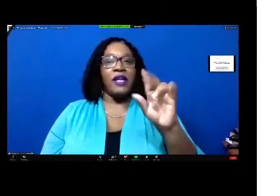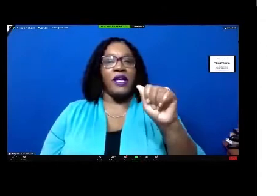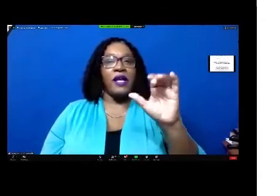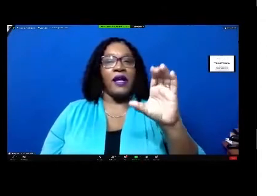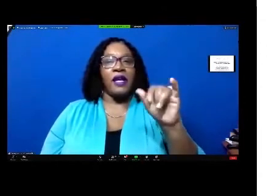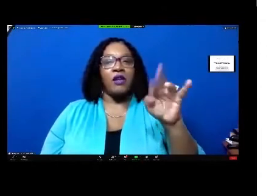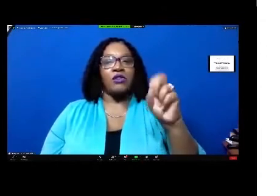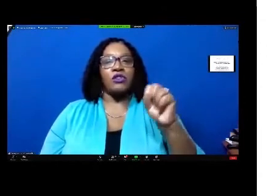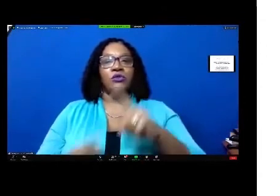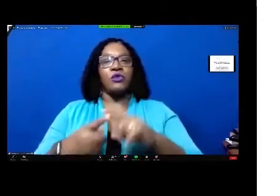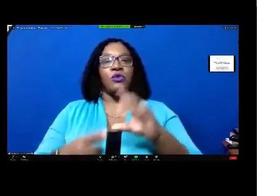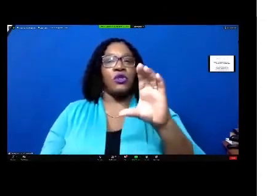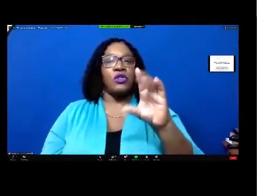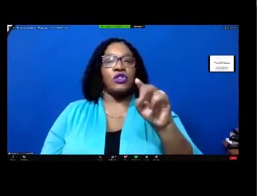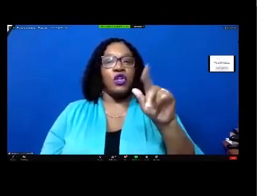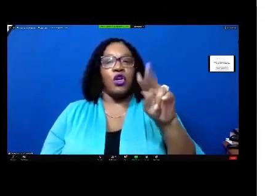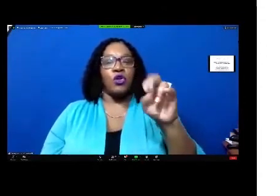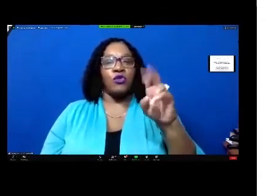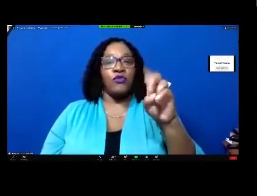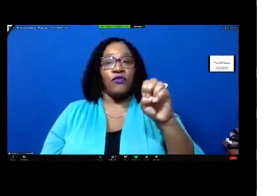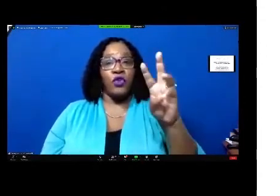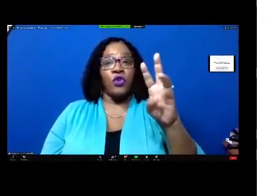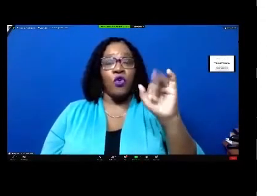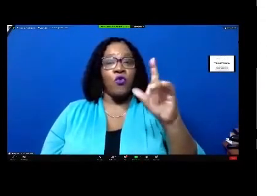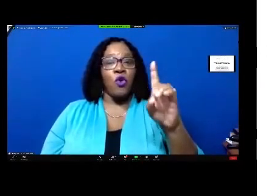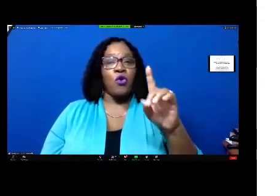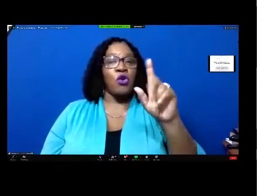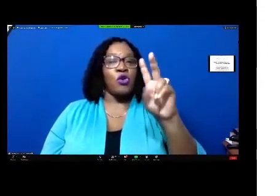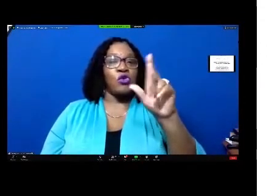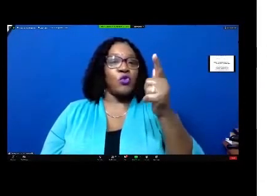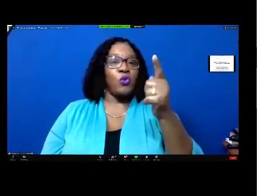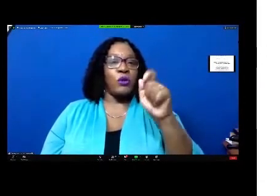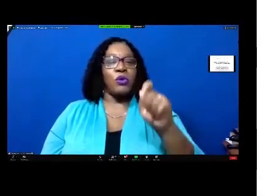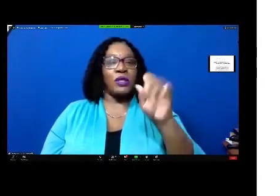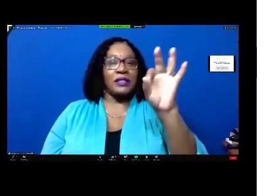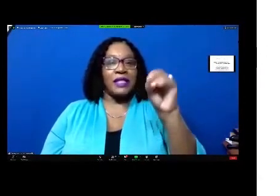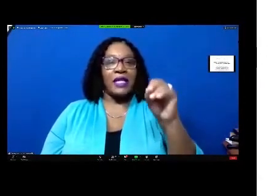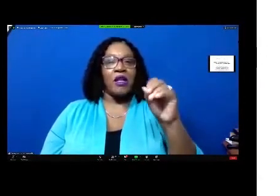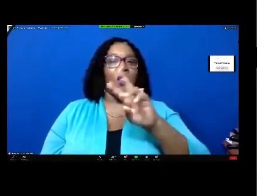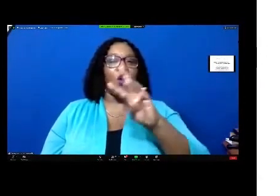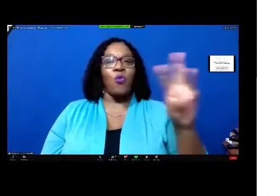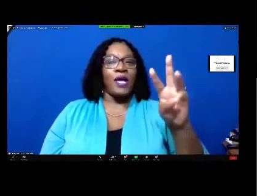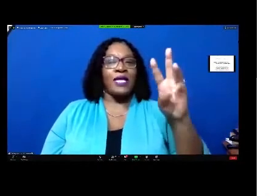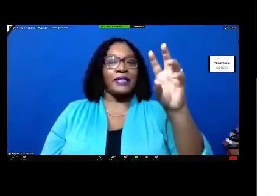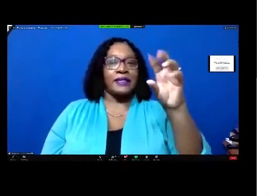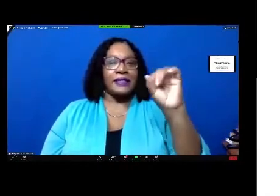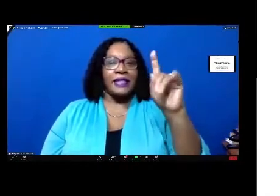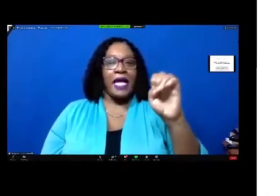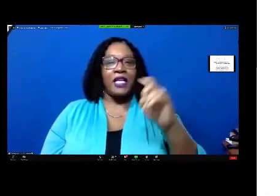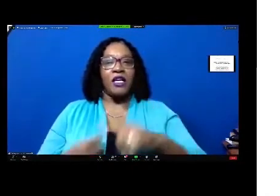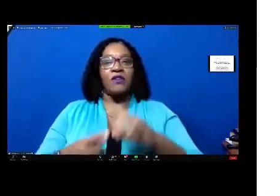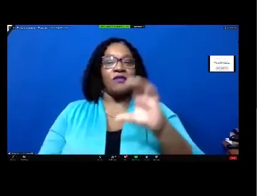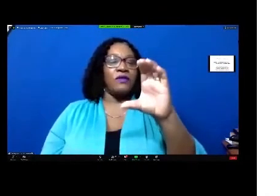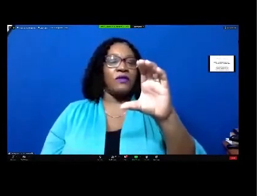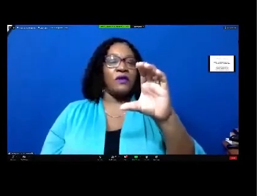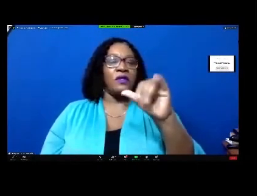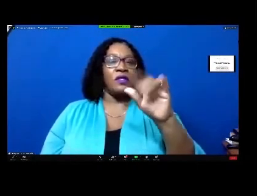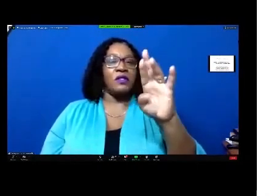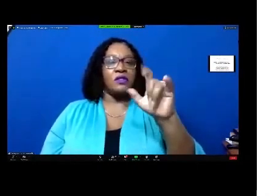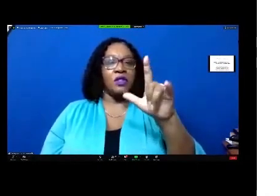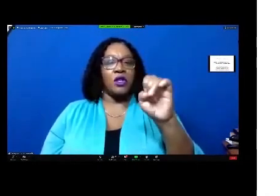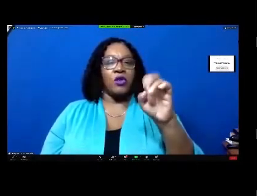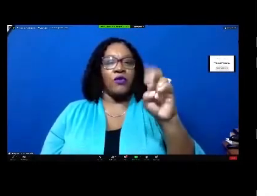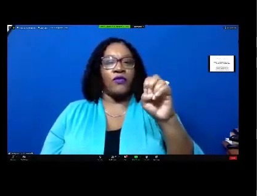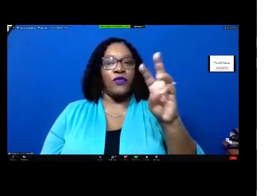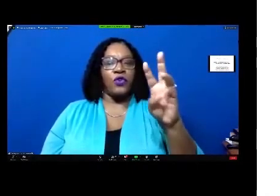near circleview road and 21.9 acres on the west side of circleview road it's a request to annex assign